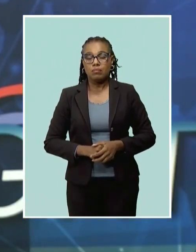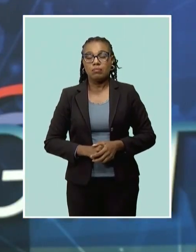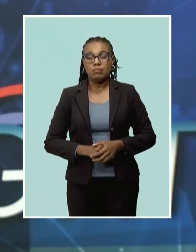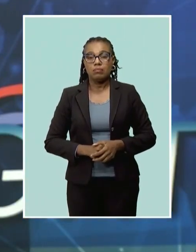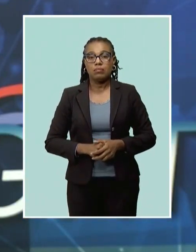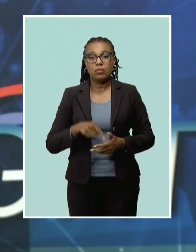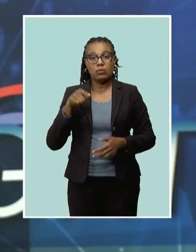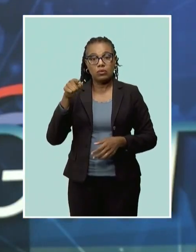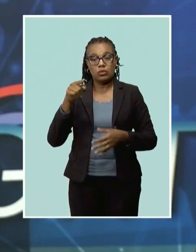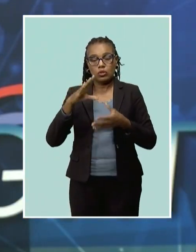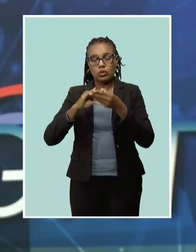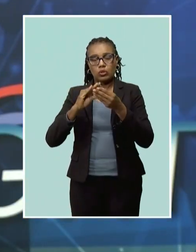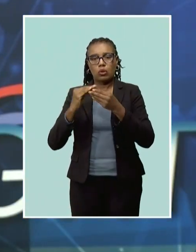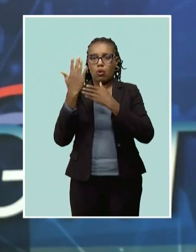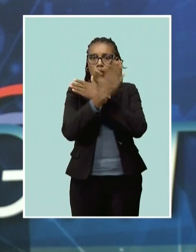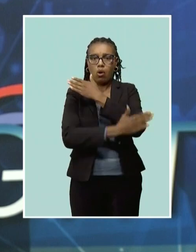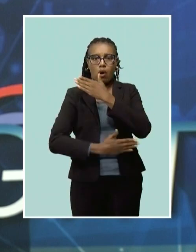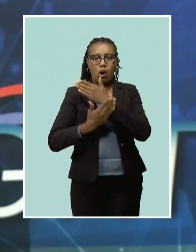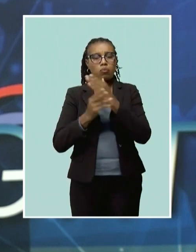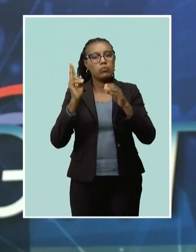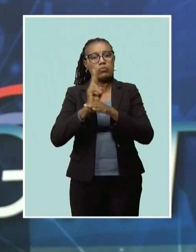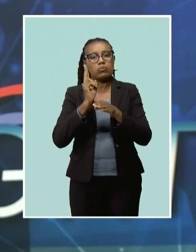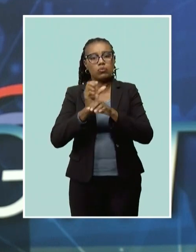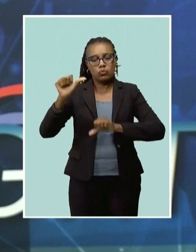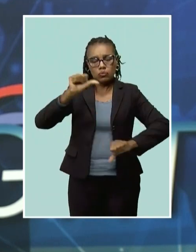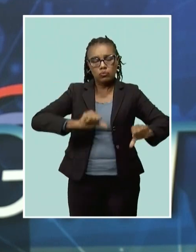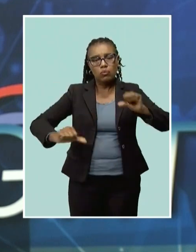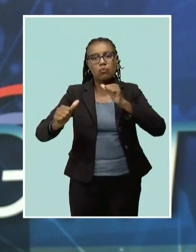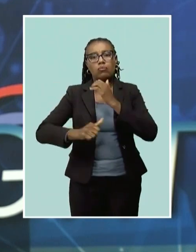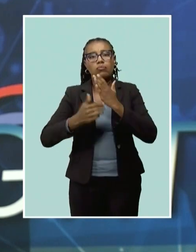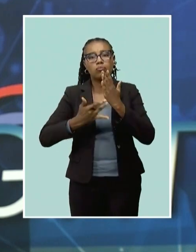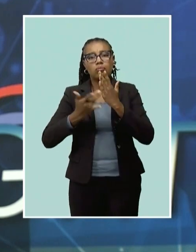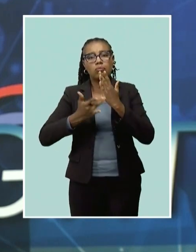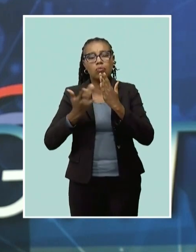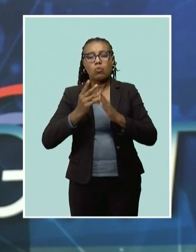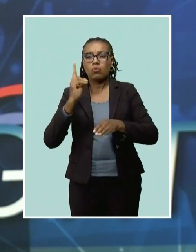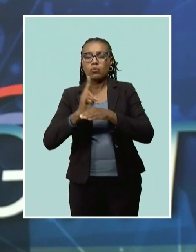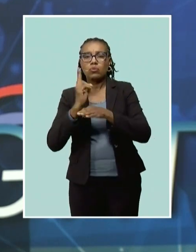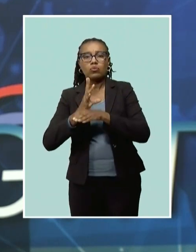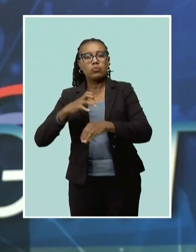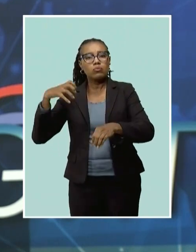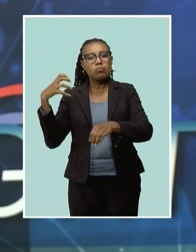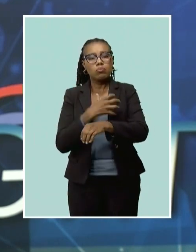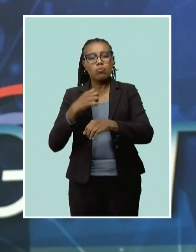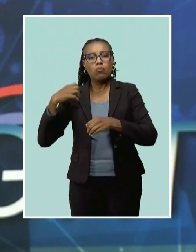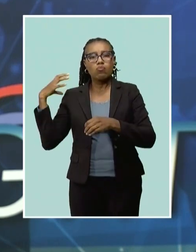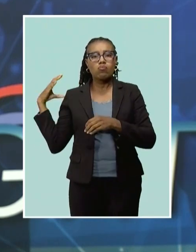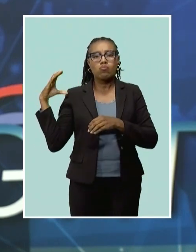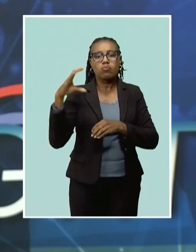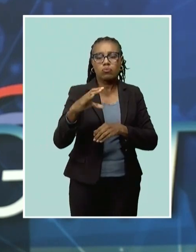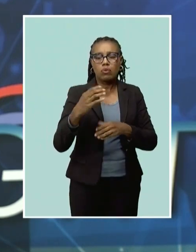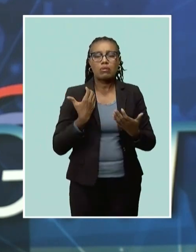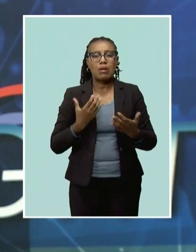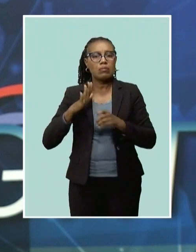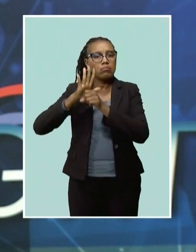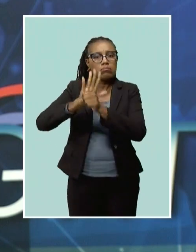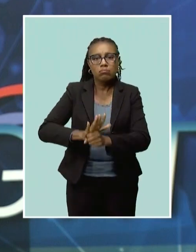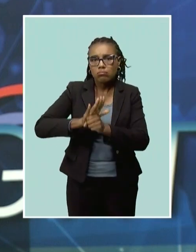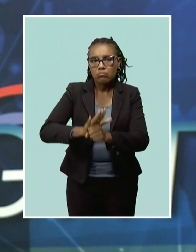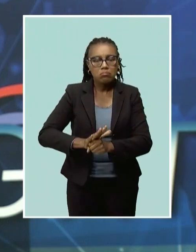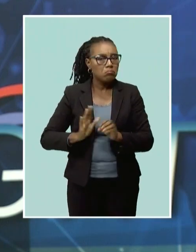wants countries to use science and technology tools as instruments of empowerment and not tools of oppression.